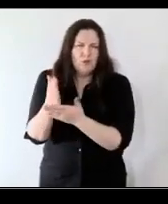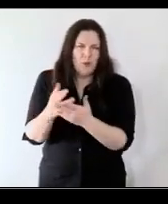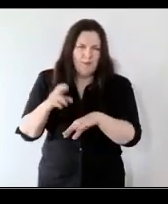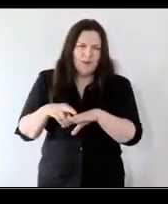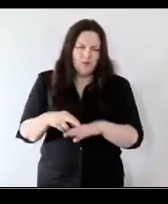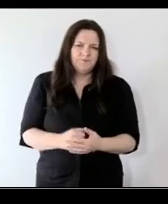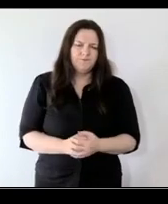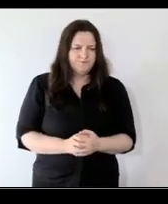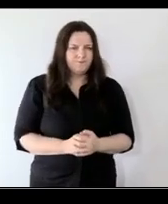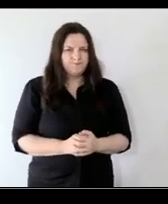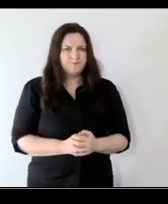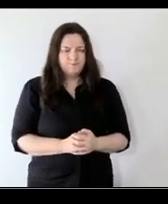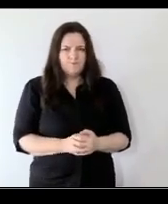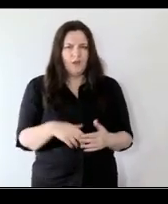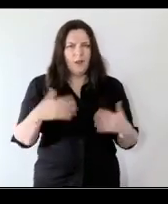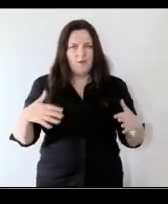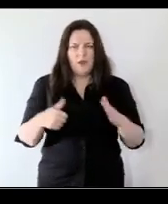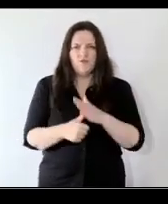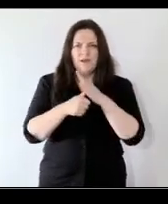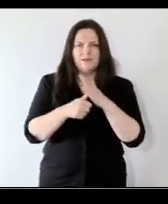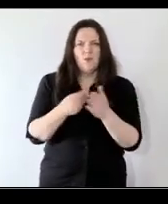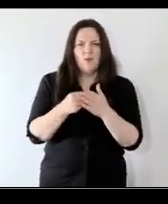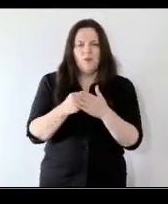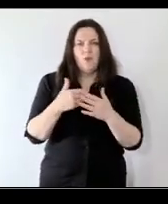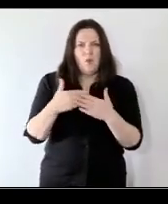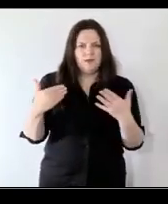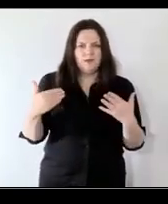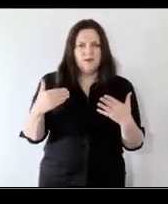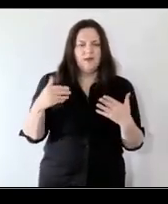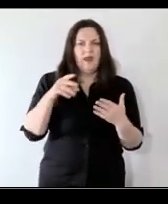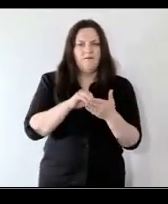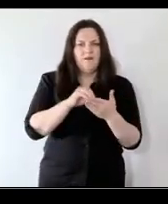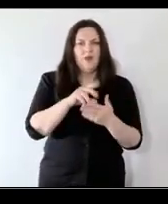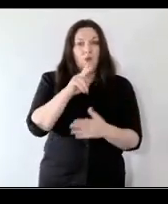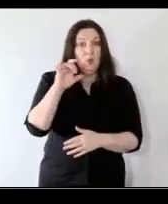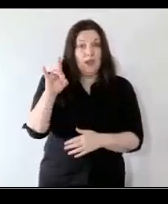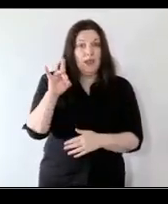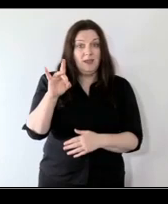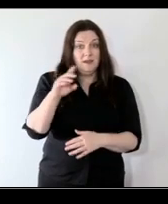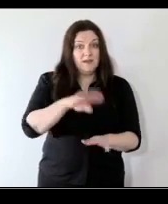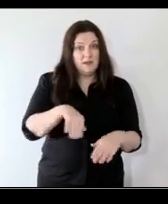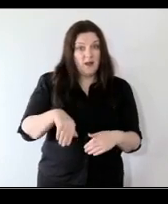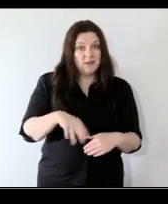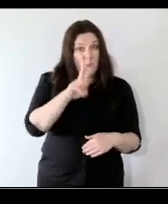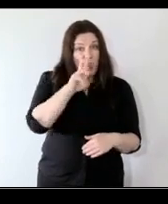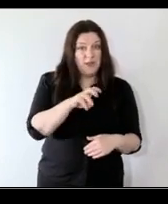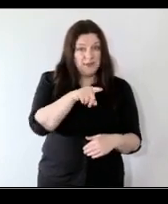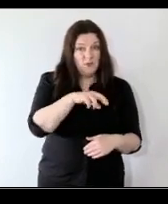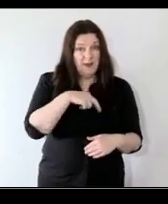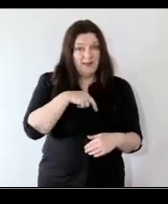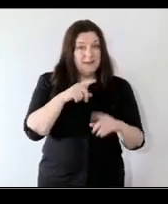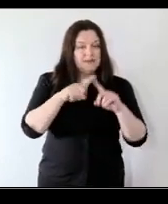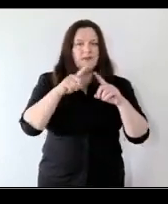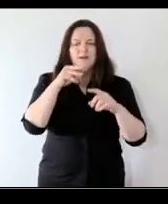um i've been so impressed actually with the devolved um governments in the uk as scotland and wales in particular